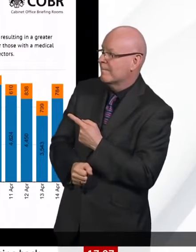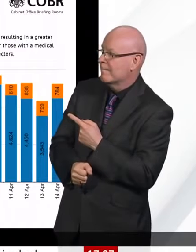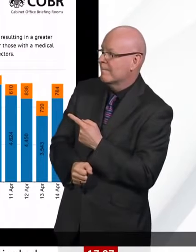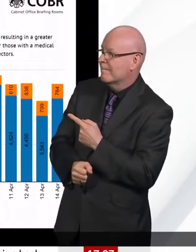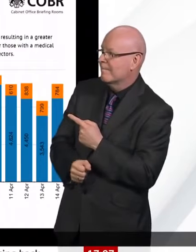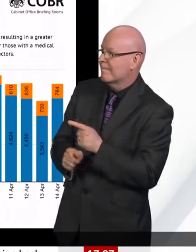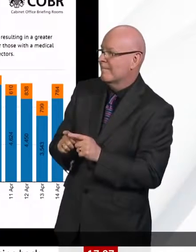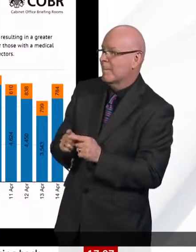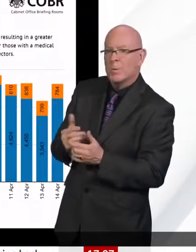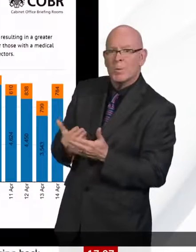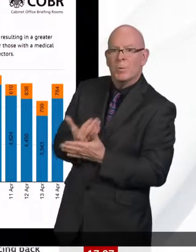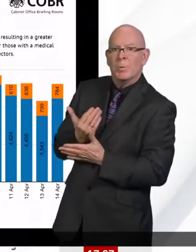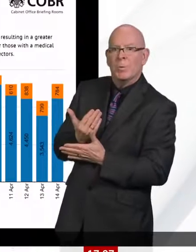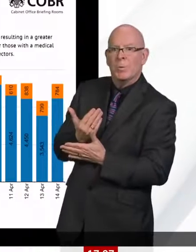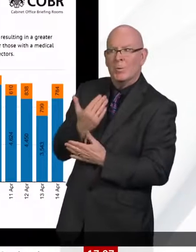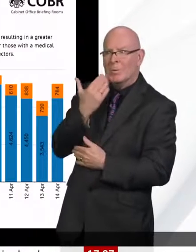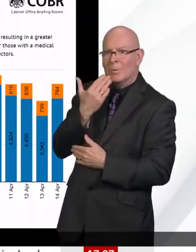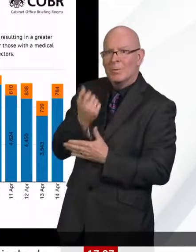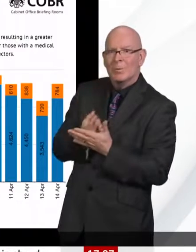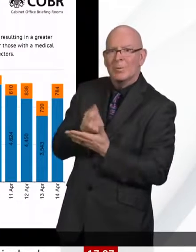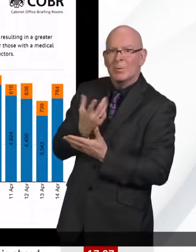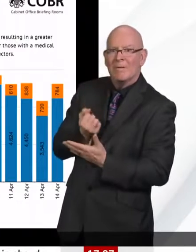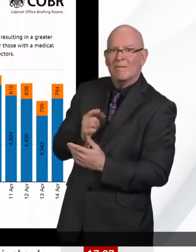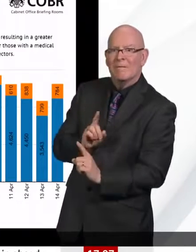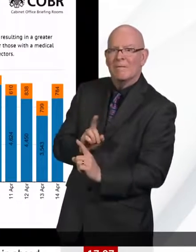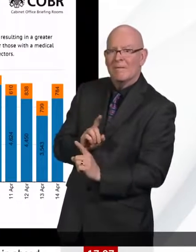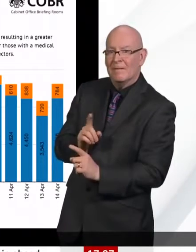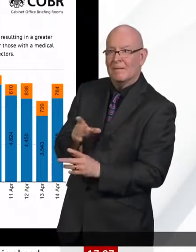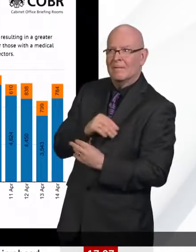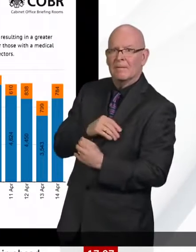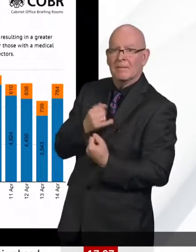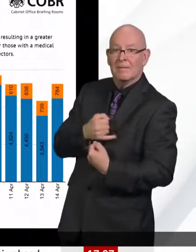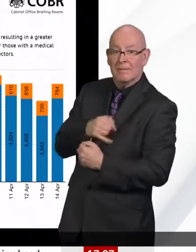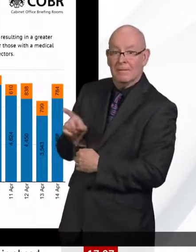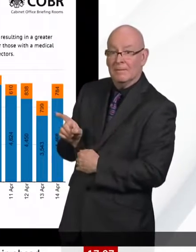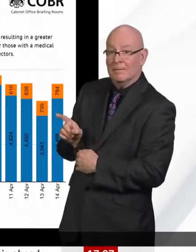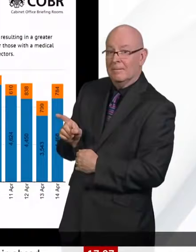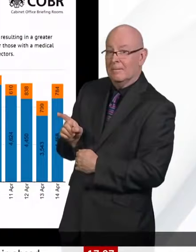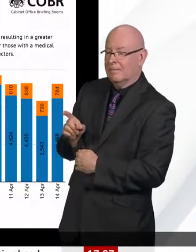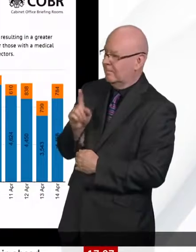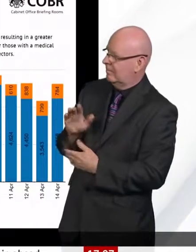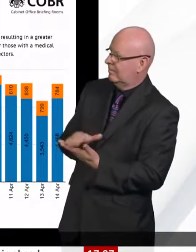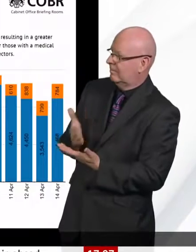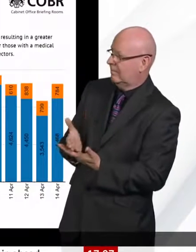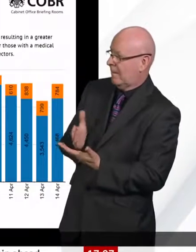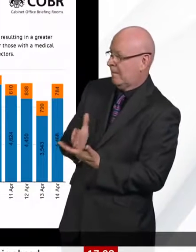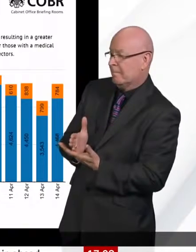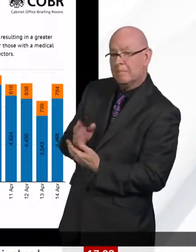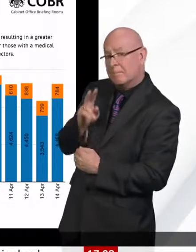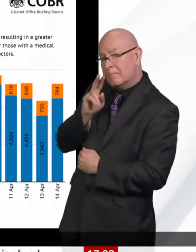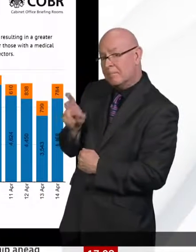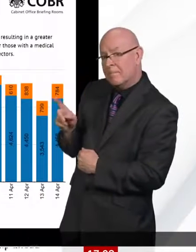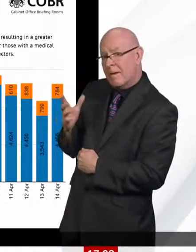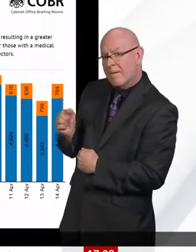has shown a plateauing of the number of new cases we're picking up. We're not testing everybody who's symptomatic in the community.